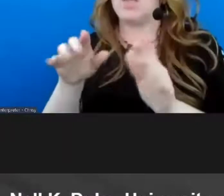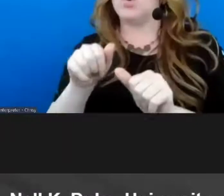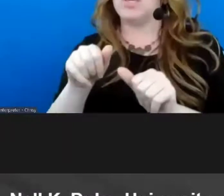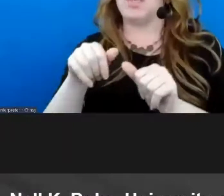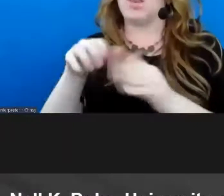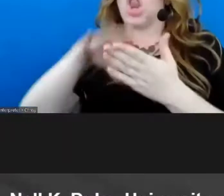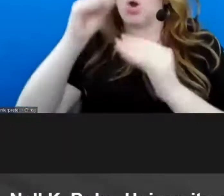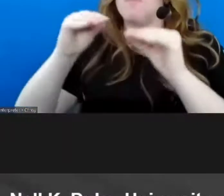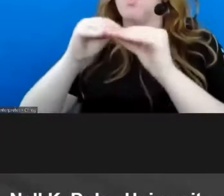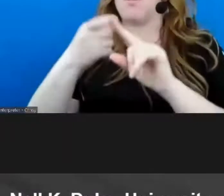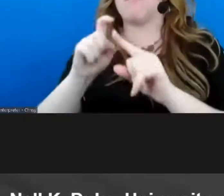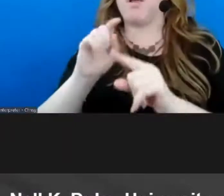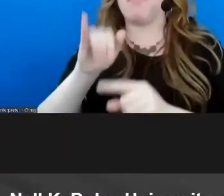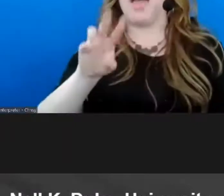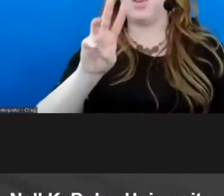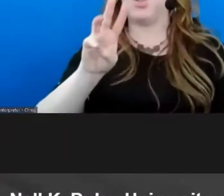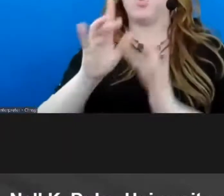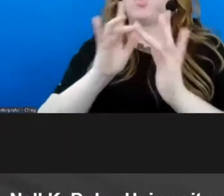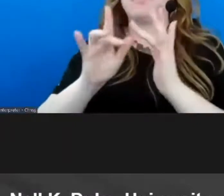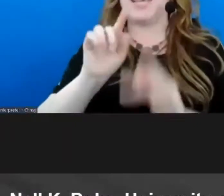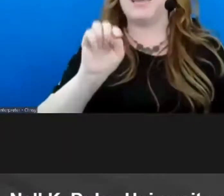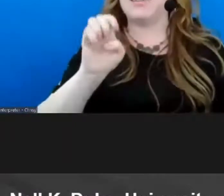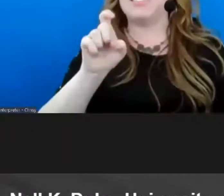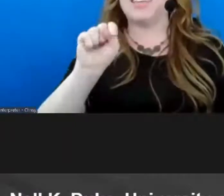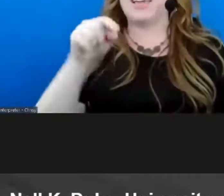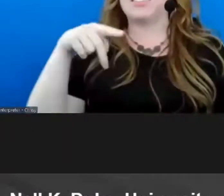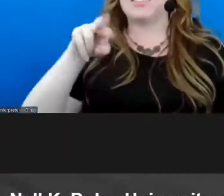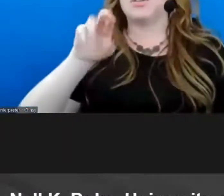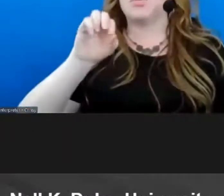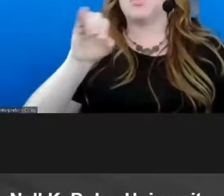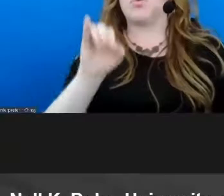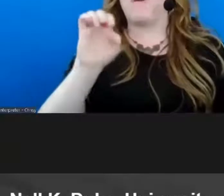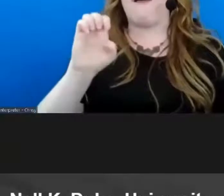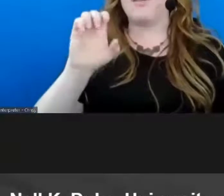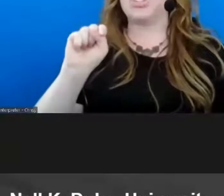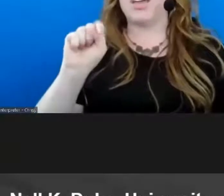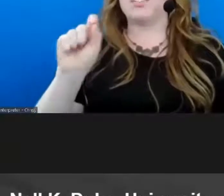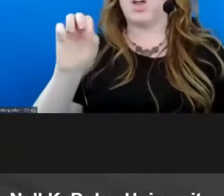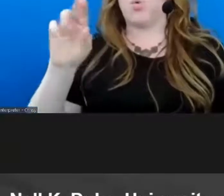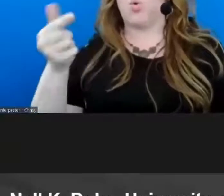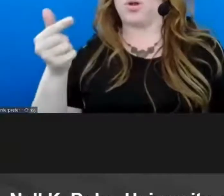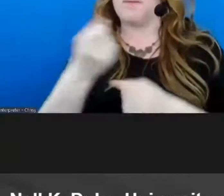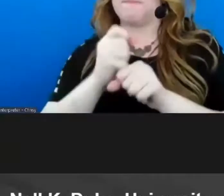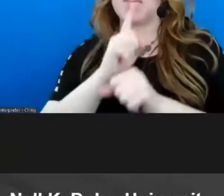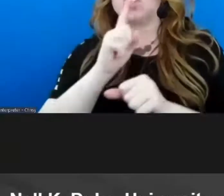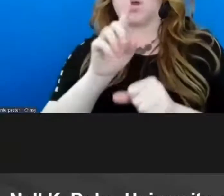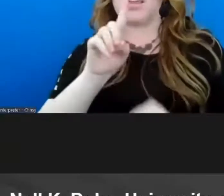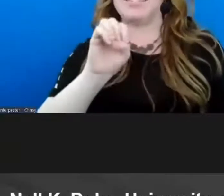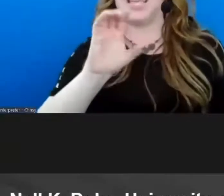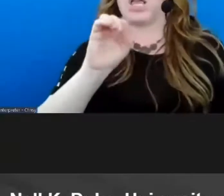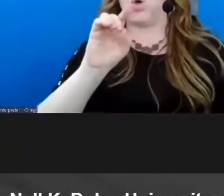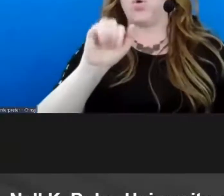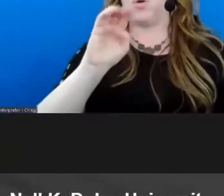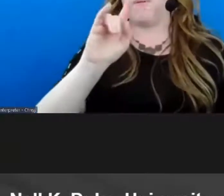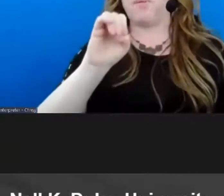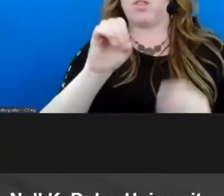places the website textproject.org um so making sure that those decodable texts are of sufficient quality um that